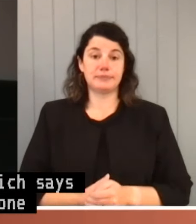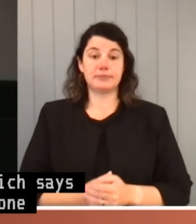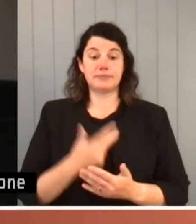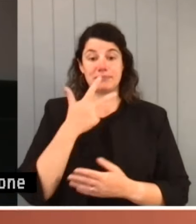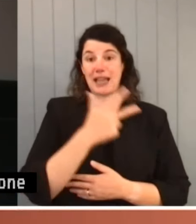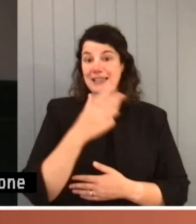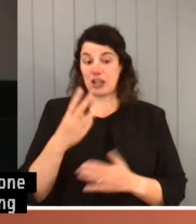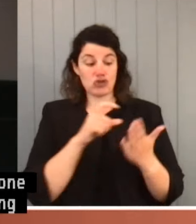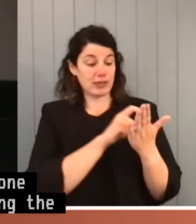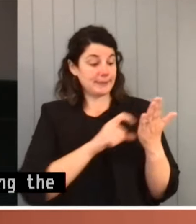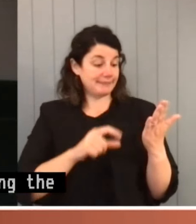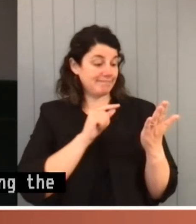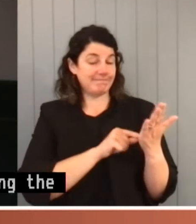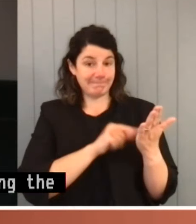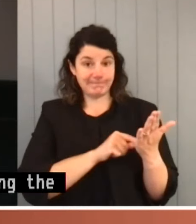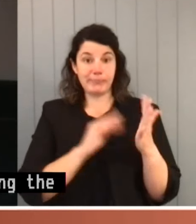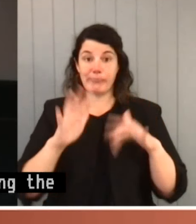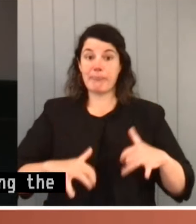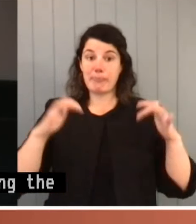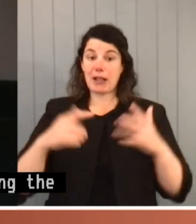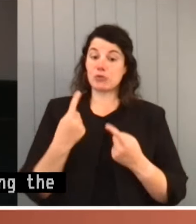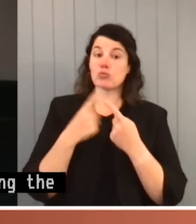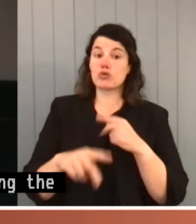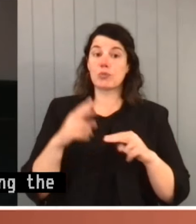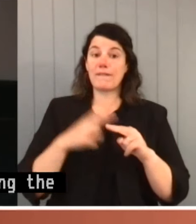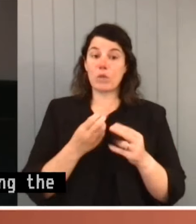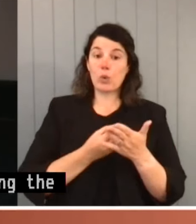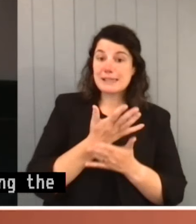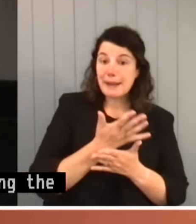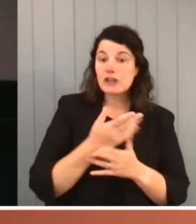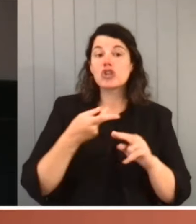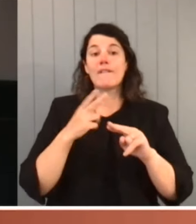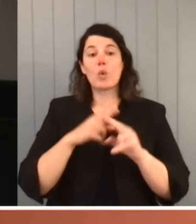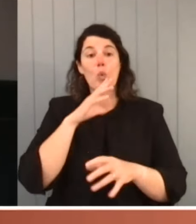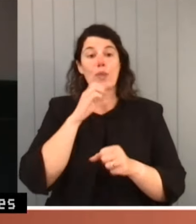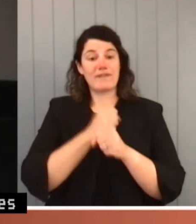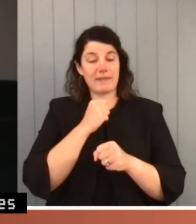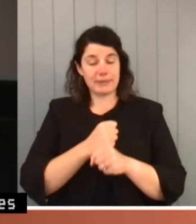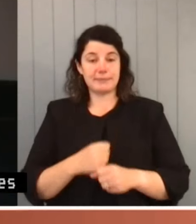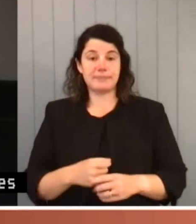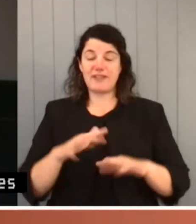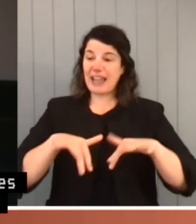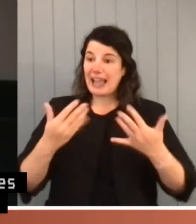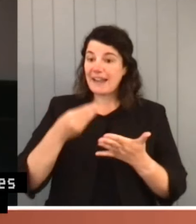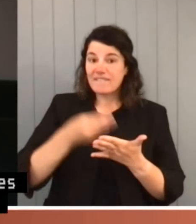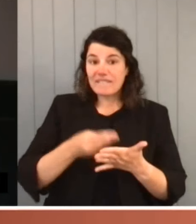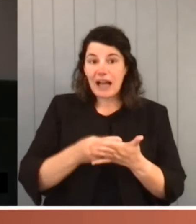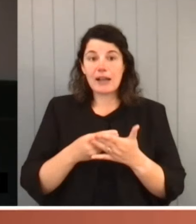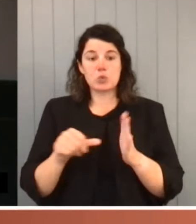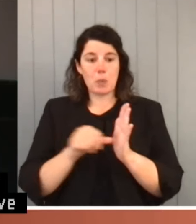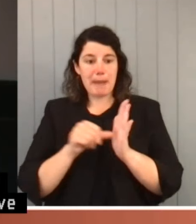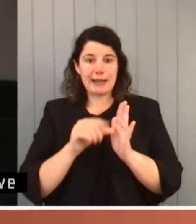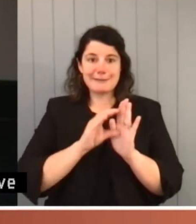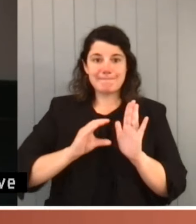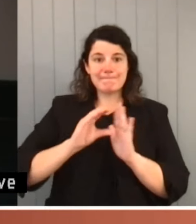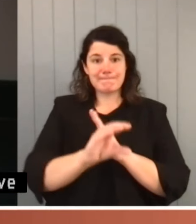Constitution, which requires parliamentary approval for expenditure by the Executive Government of any fund or sum of money standing to the credit